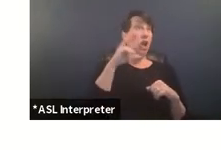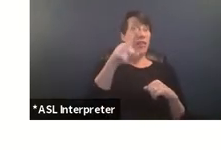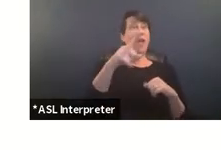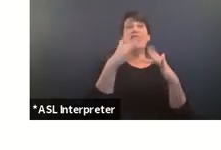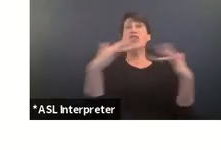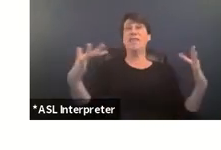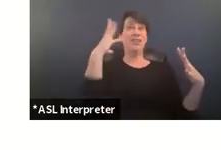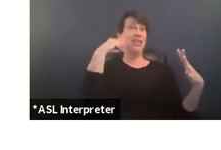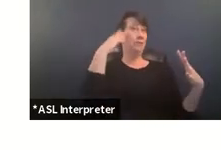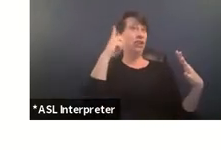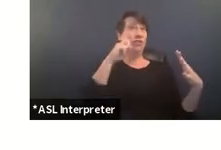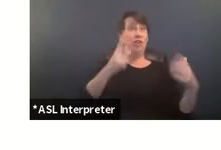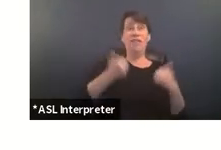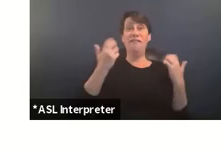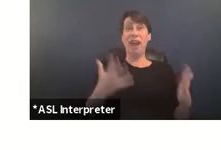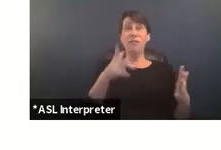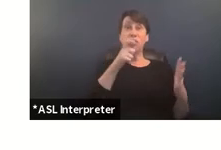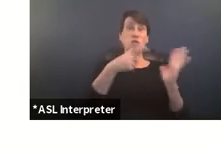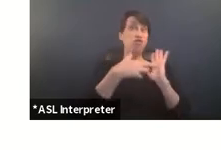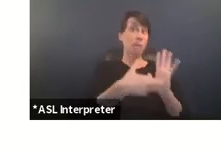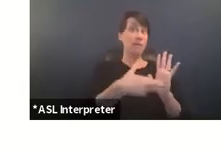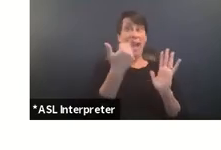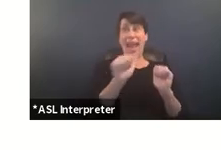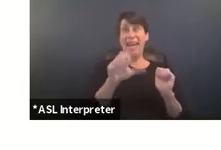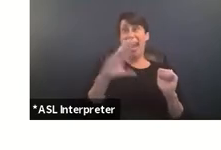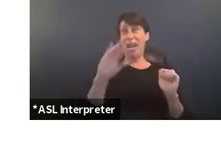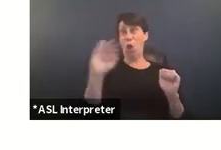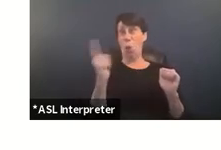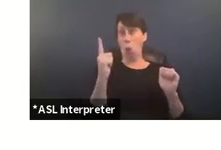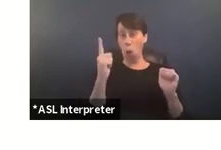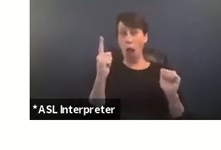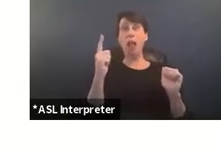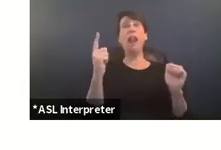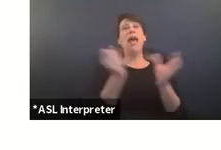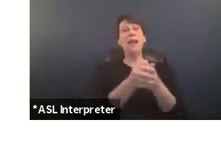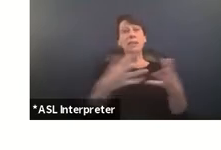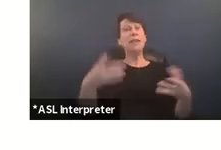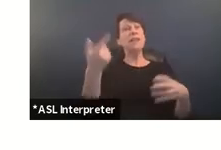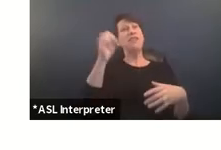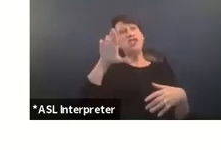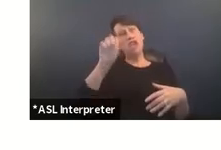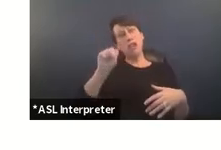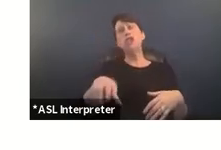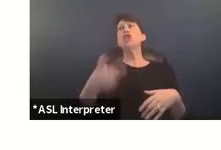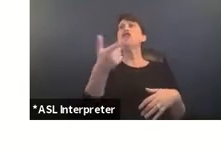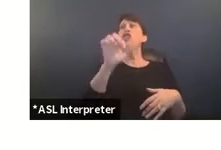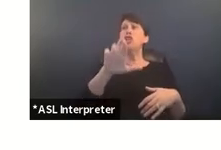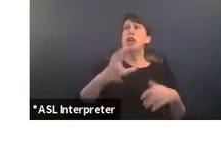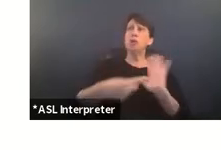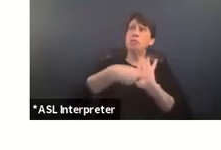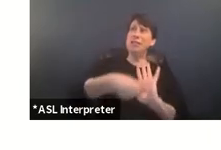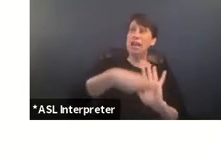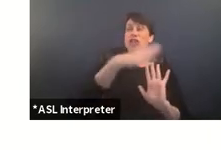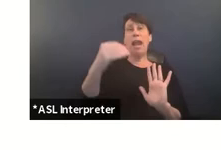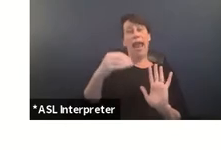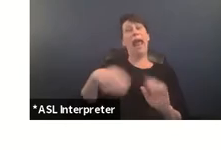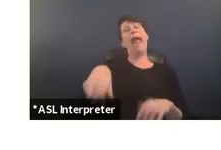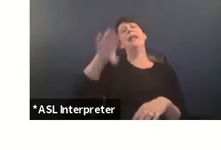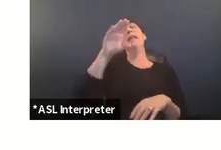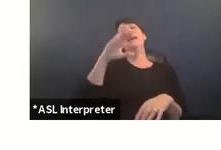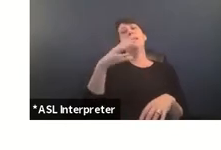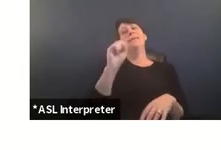experiences of survivors who represent any and all and expansive genders gender presentations and sexual orientations